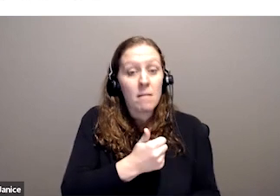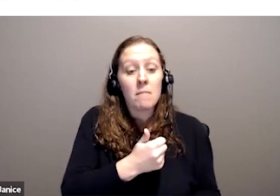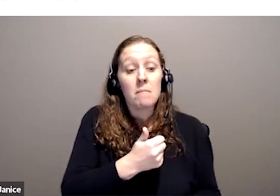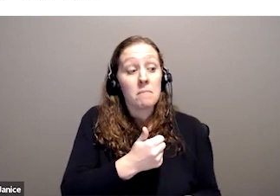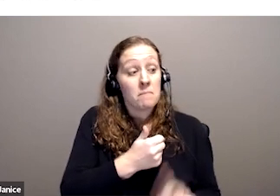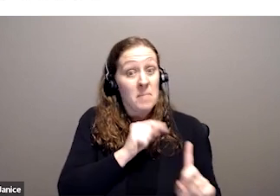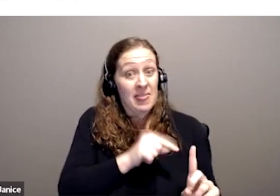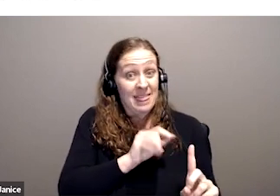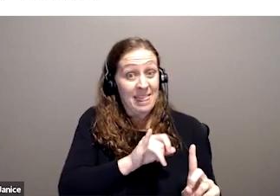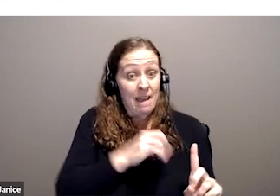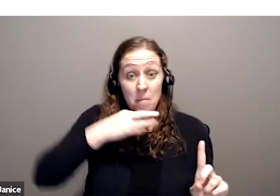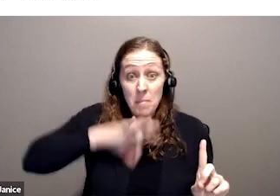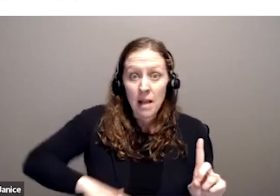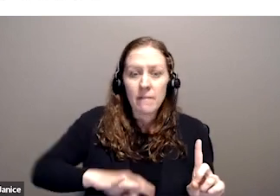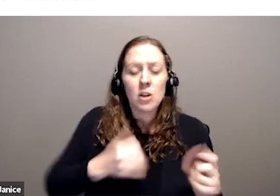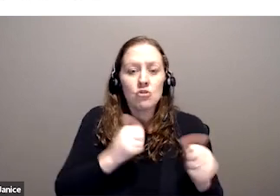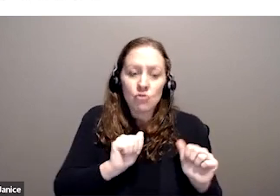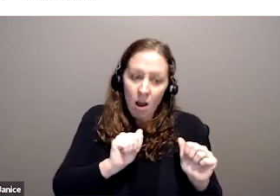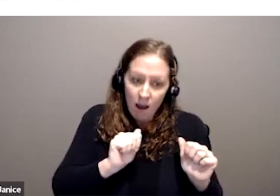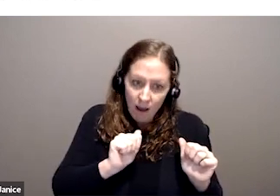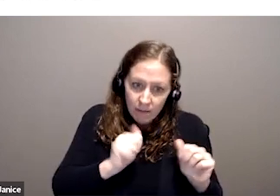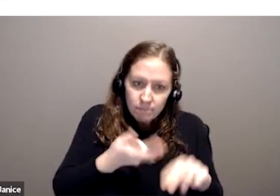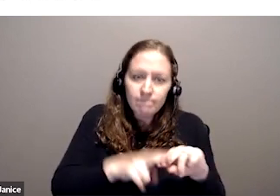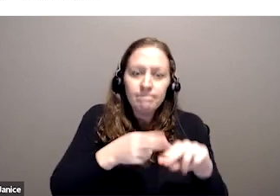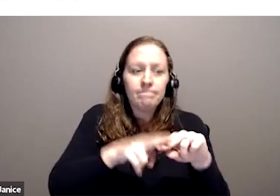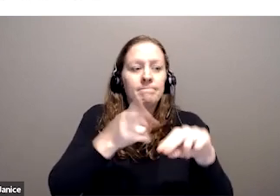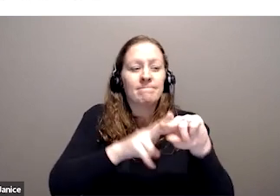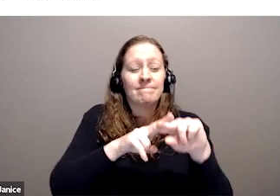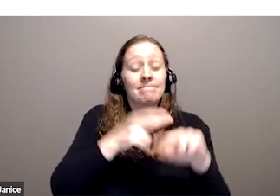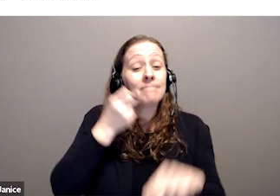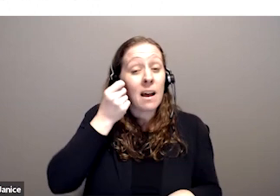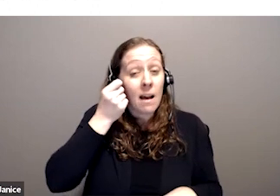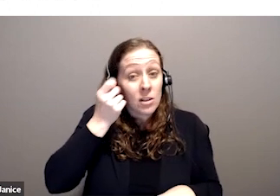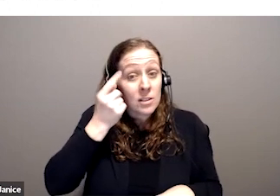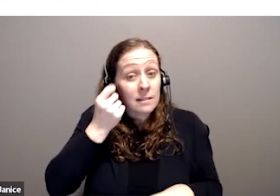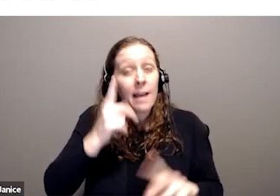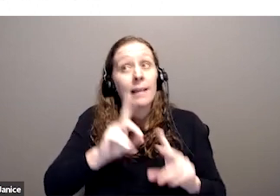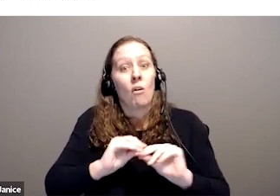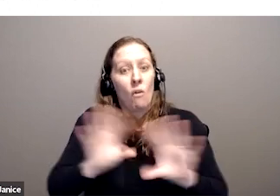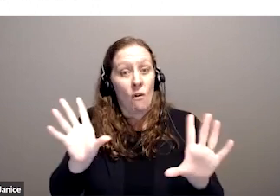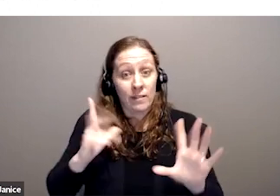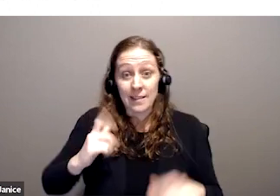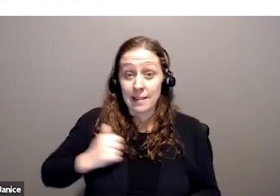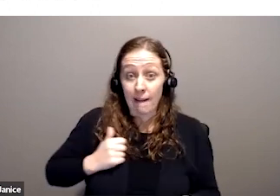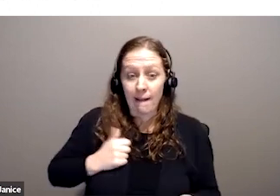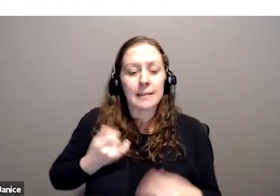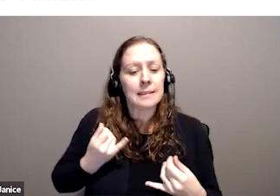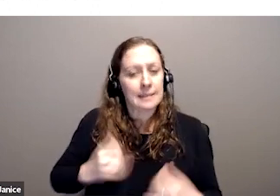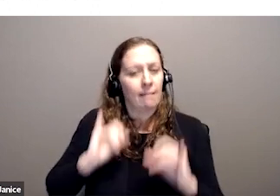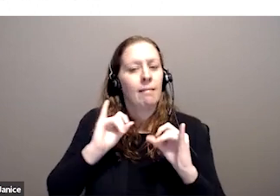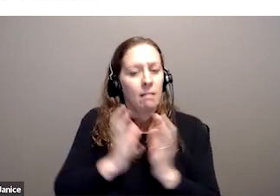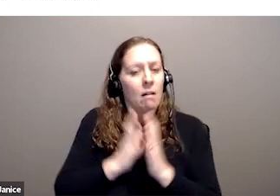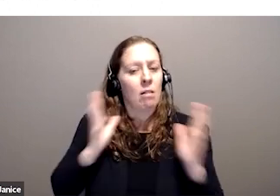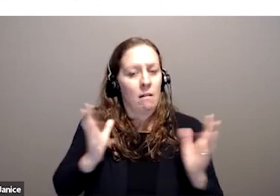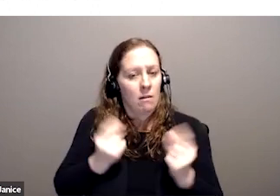helpful. But the clear implication is that there's still yet much to be done in Canada that we're not yet attempting.